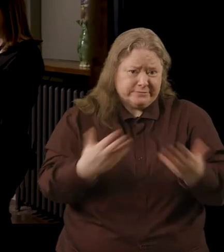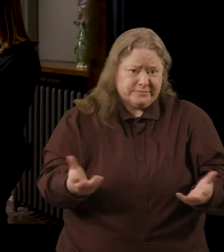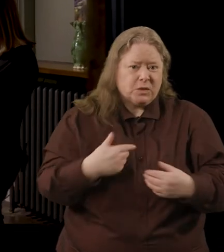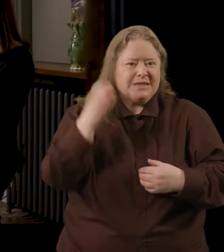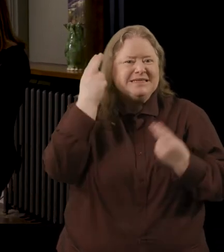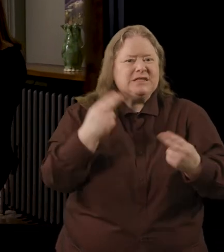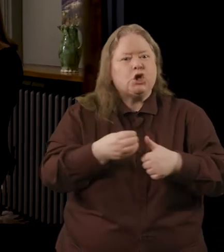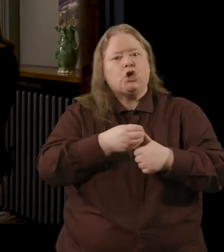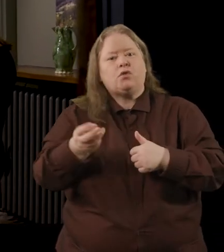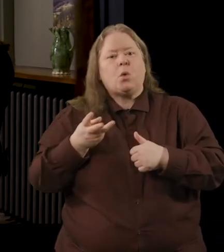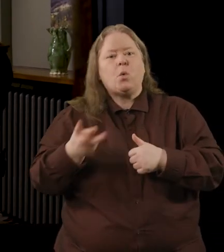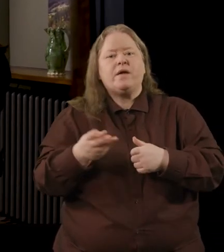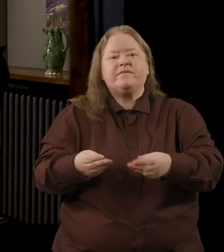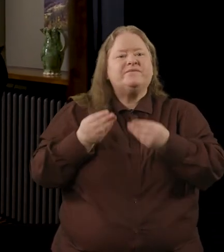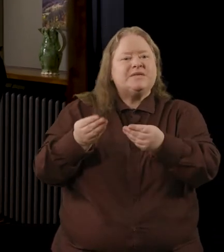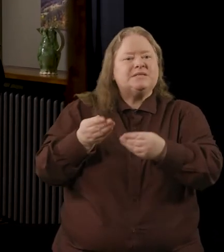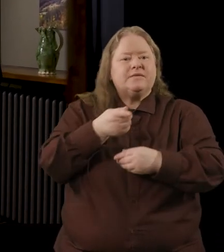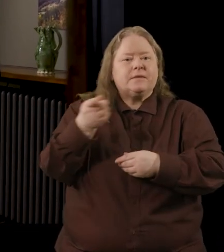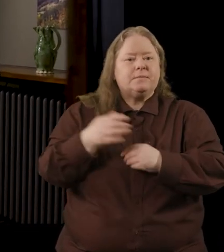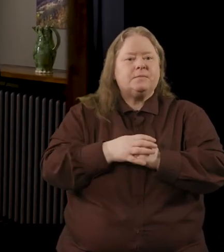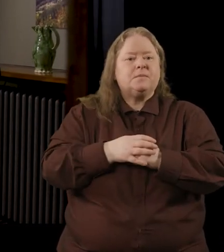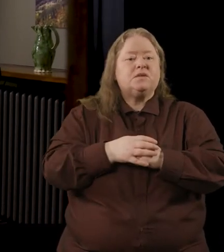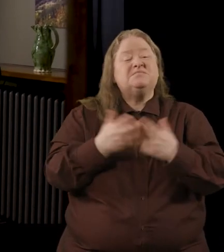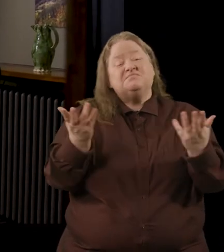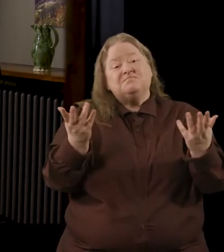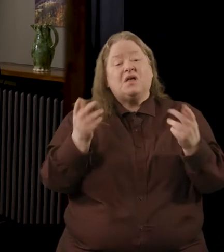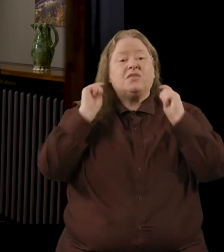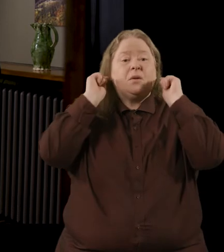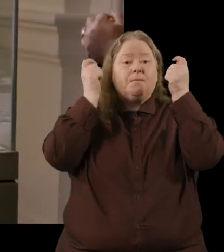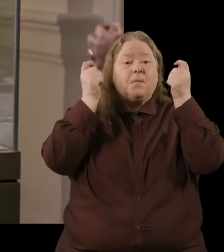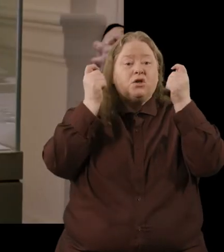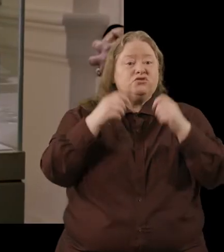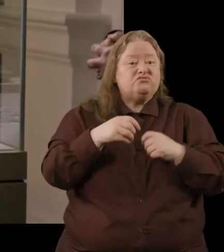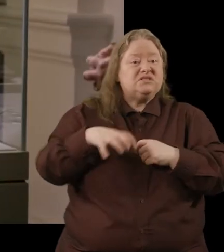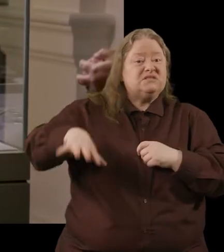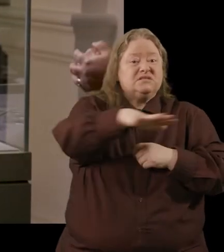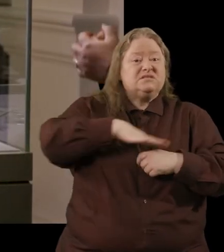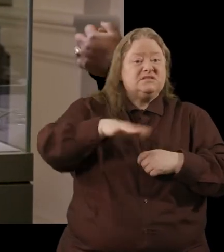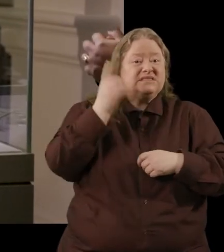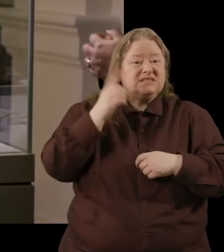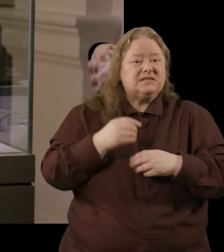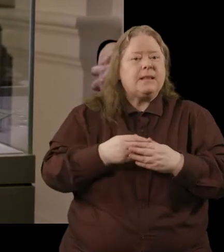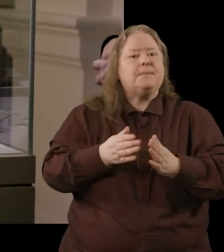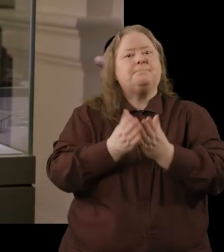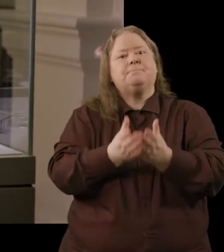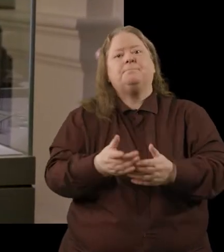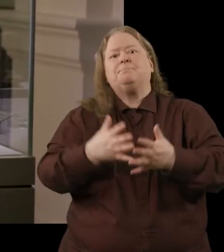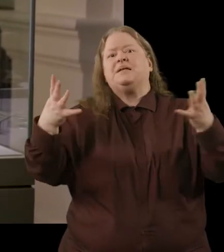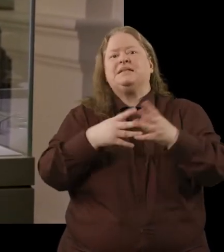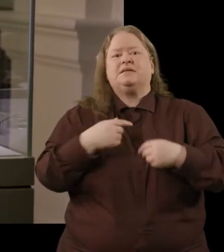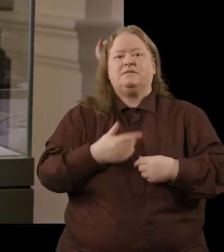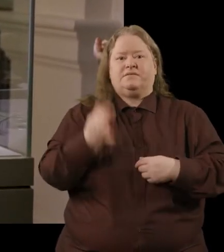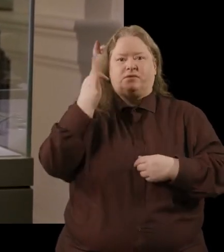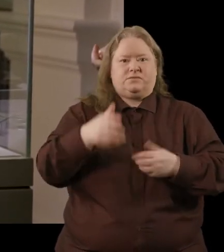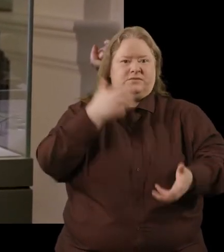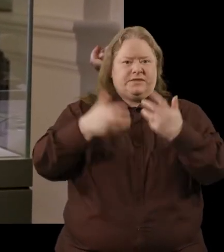we need another way of feeding them I suppose the monasteries did. And the biggest object that we have in the exhibition and it